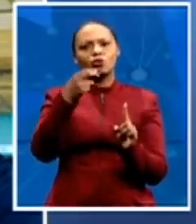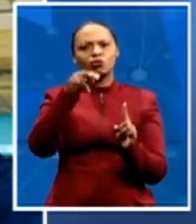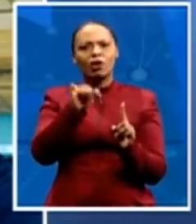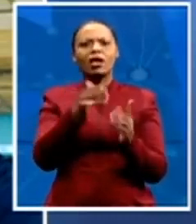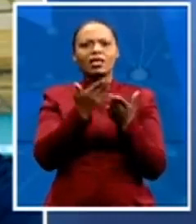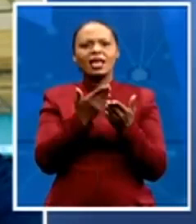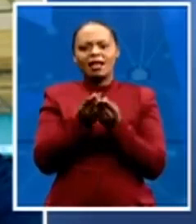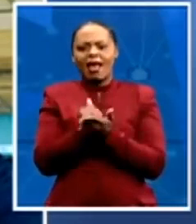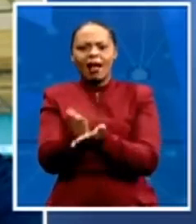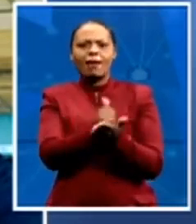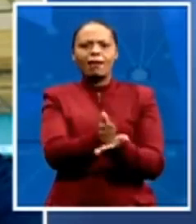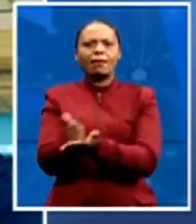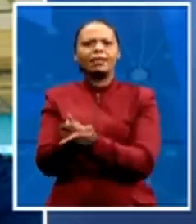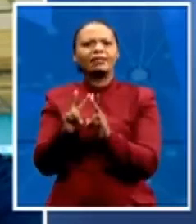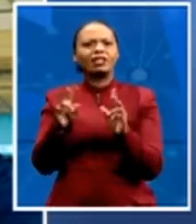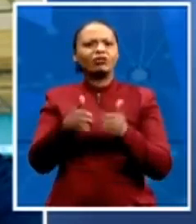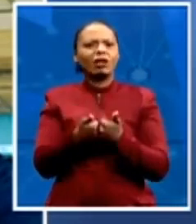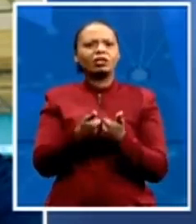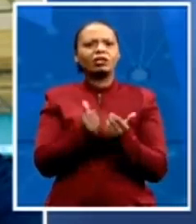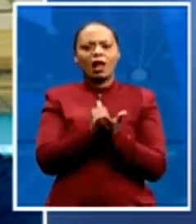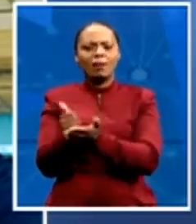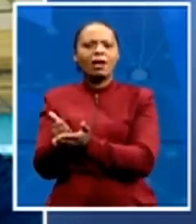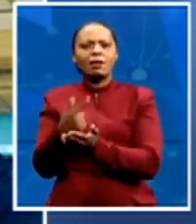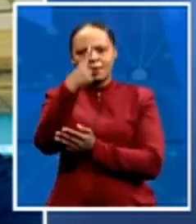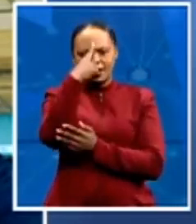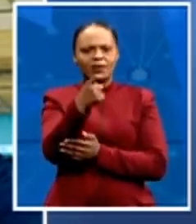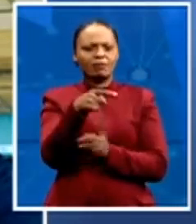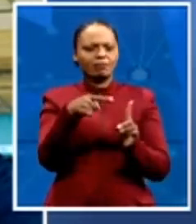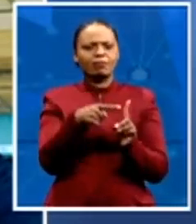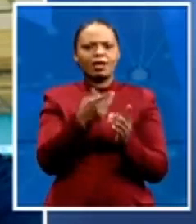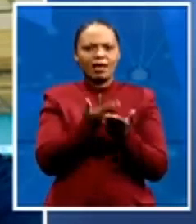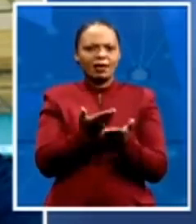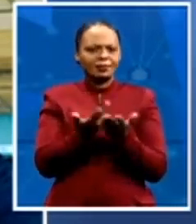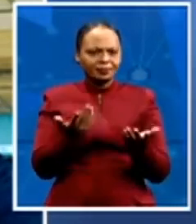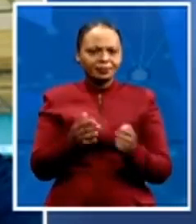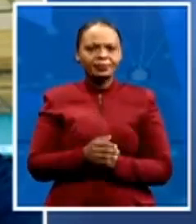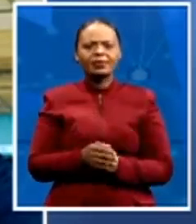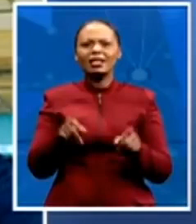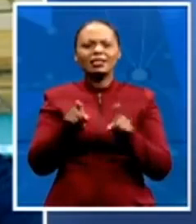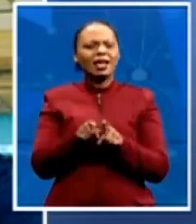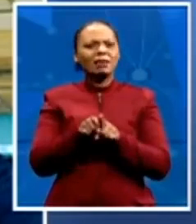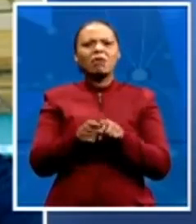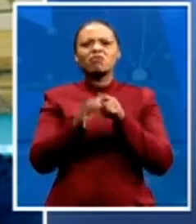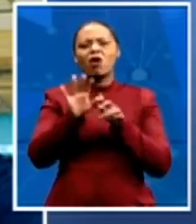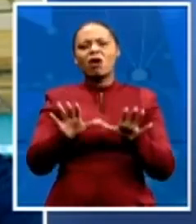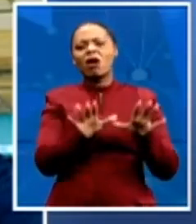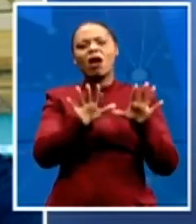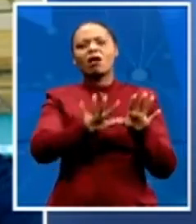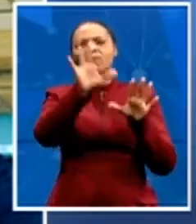there around the continent. And many other heads of state would still go there, and they were